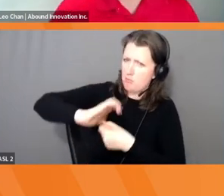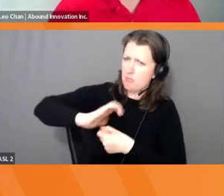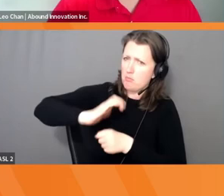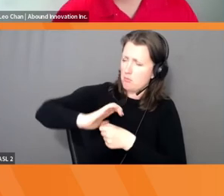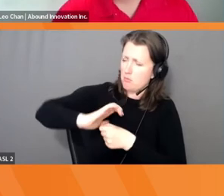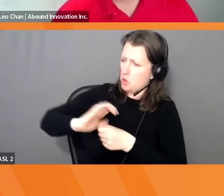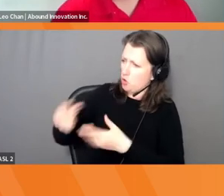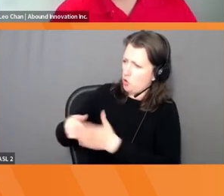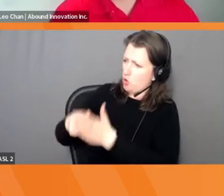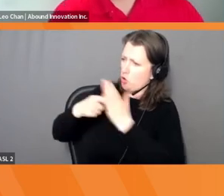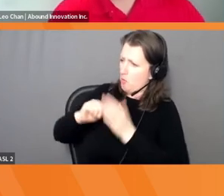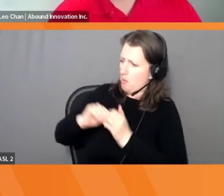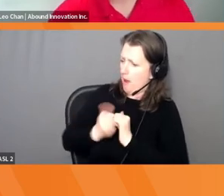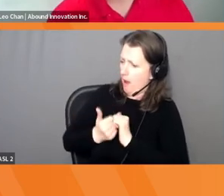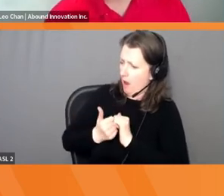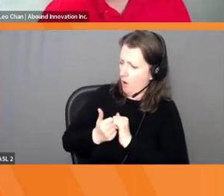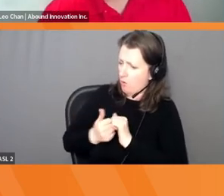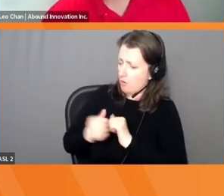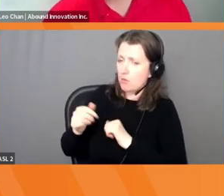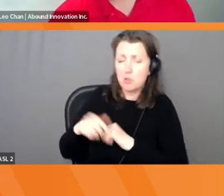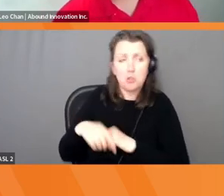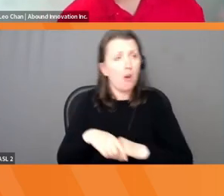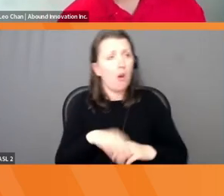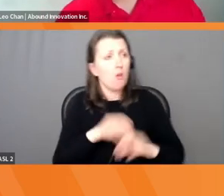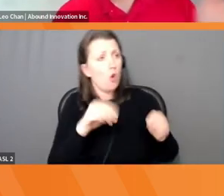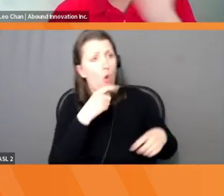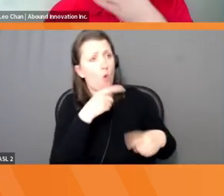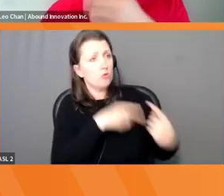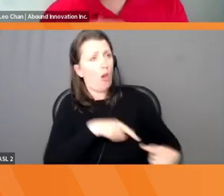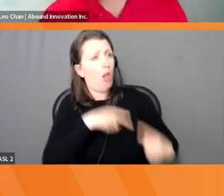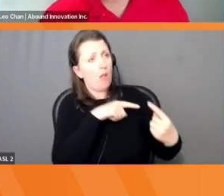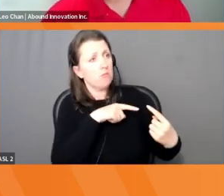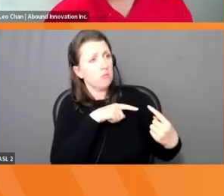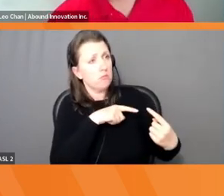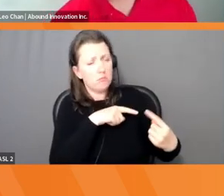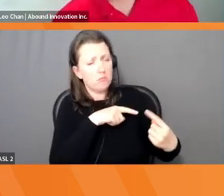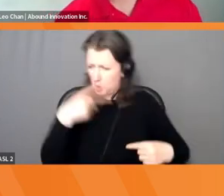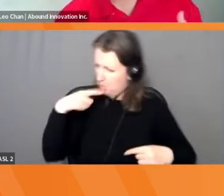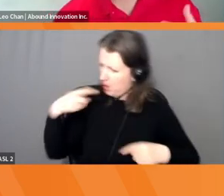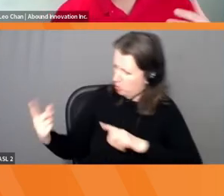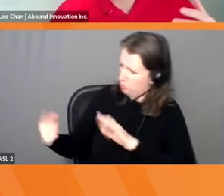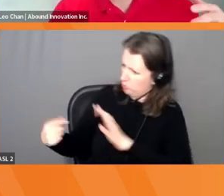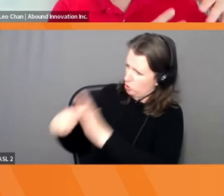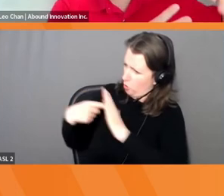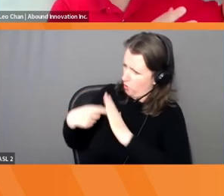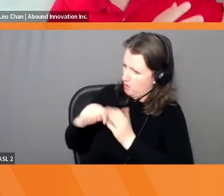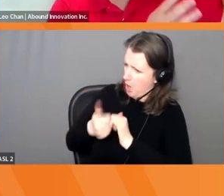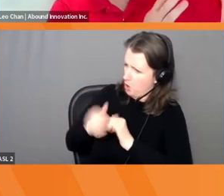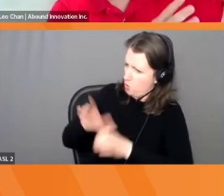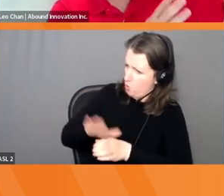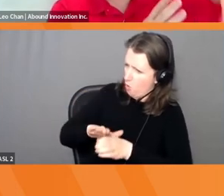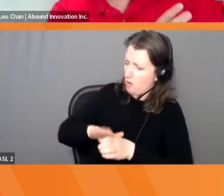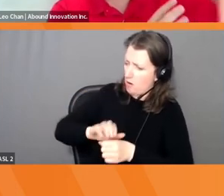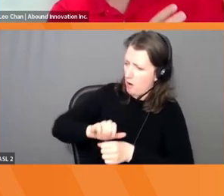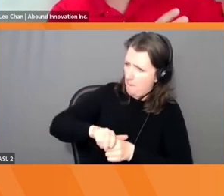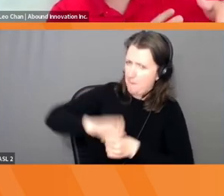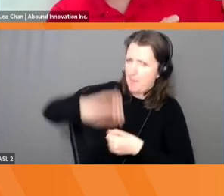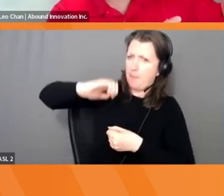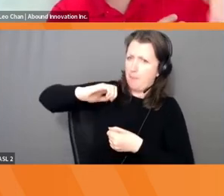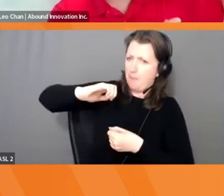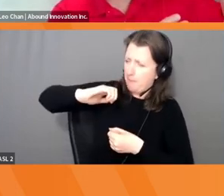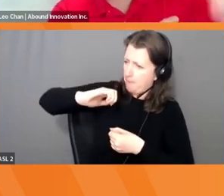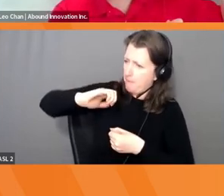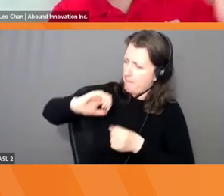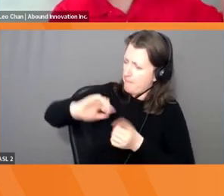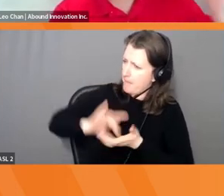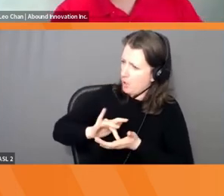that? She's like, Yeah, sure. Come with me to the kitchen. They're like, Sure. So they follow her into the kitchen. And she had one of those meat slicing things, you